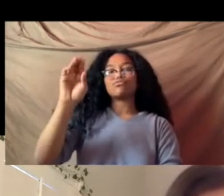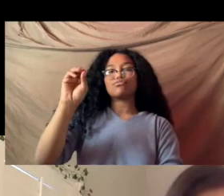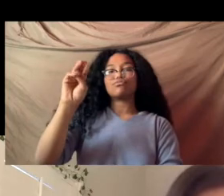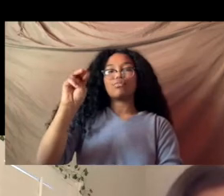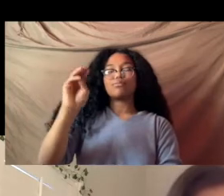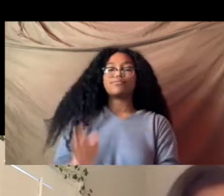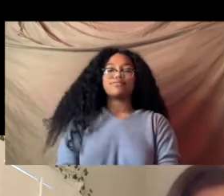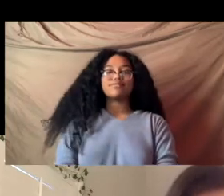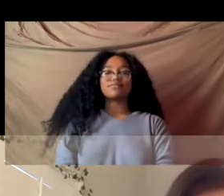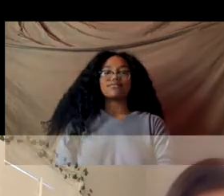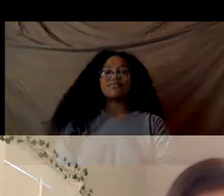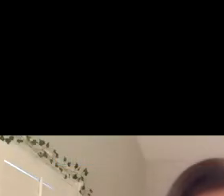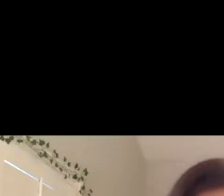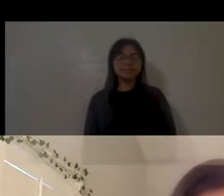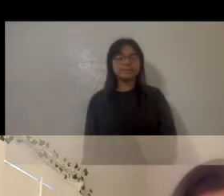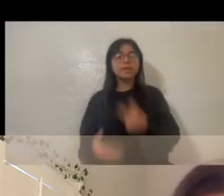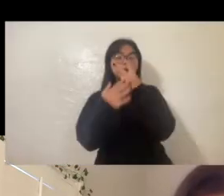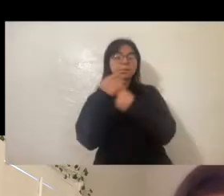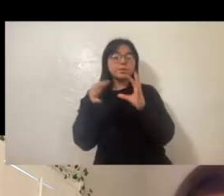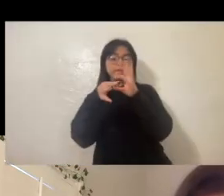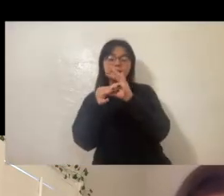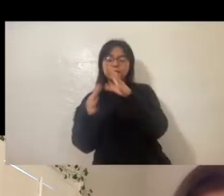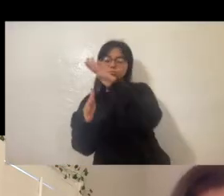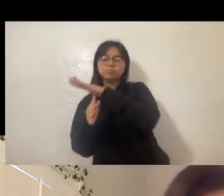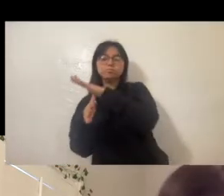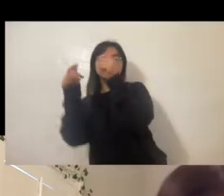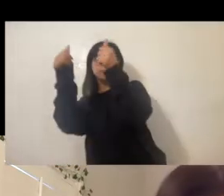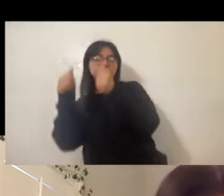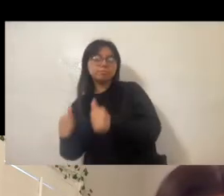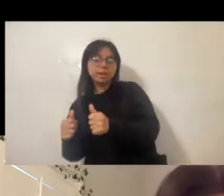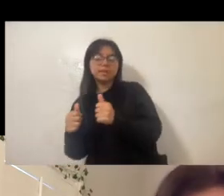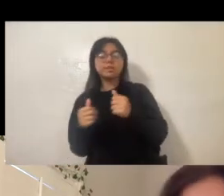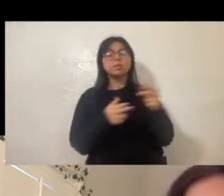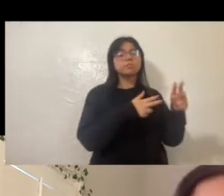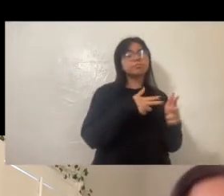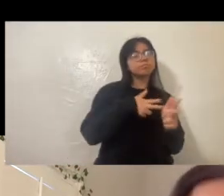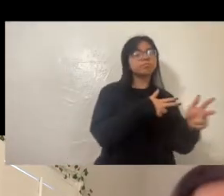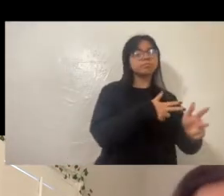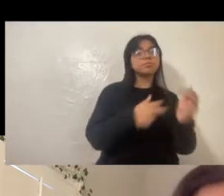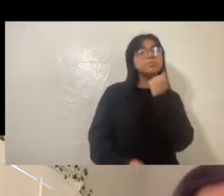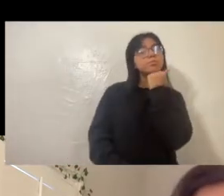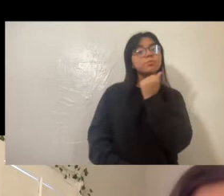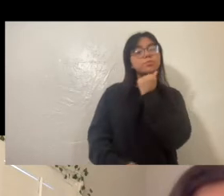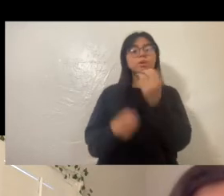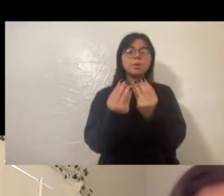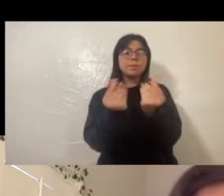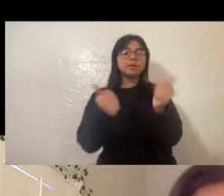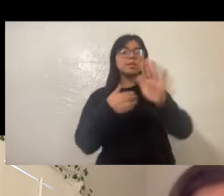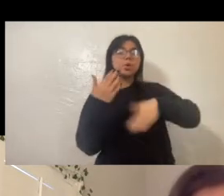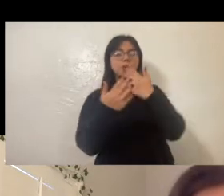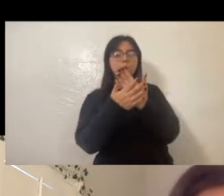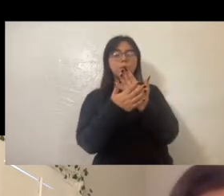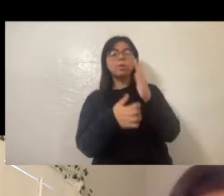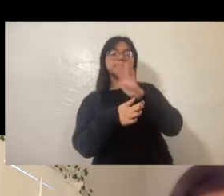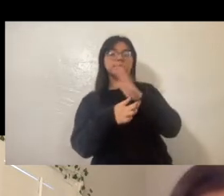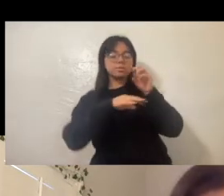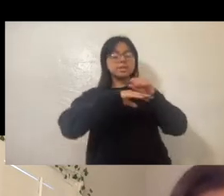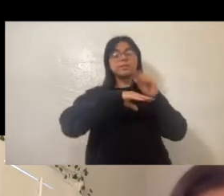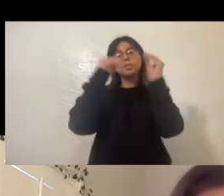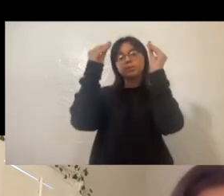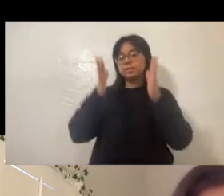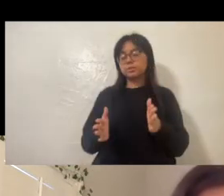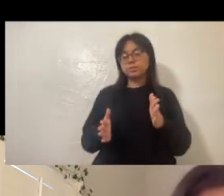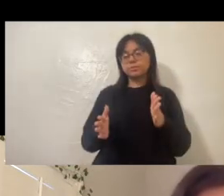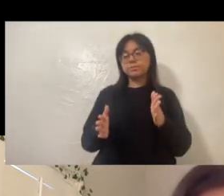both links for the senior banners and drive through prom were shared with all senior advisory teachers